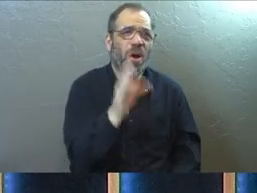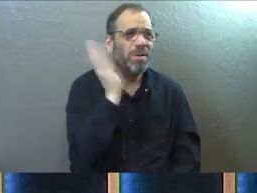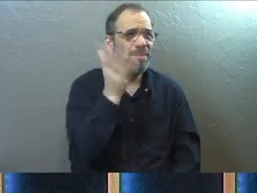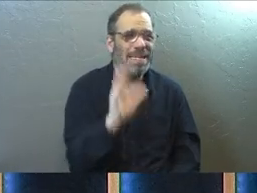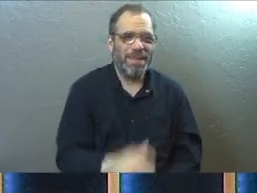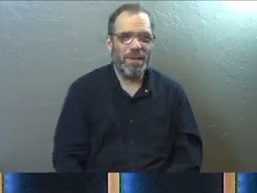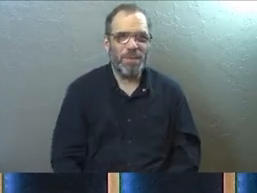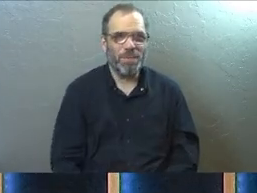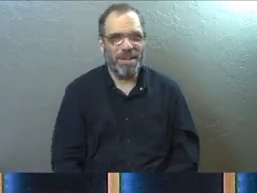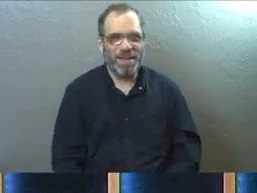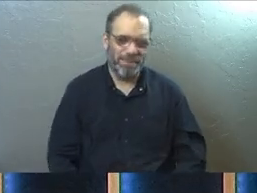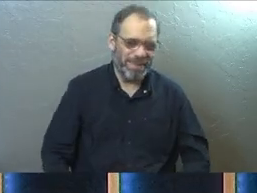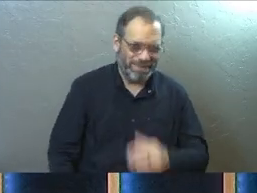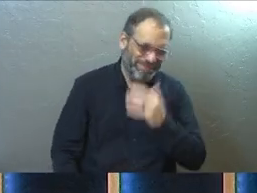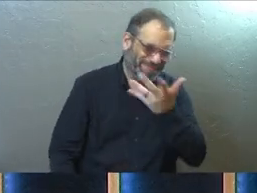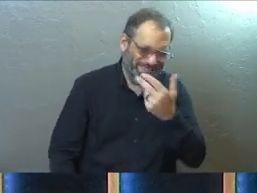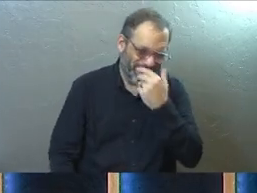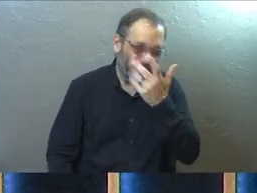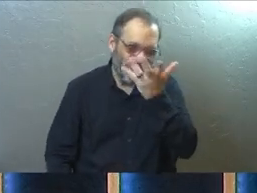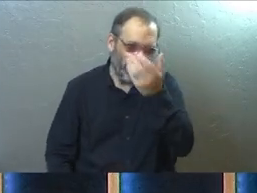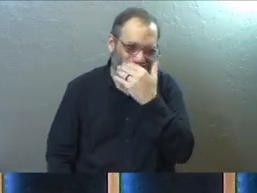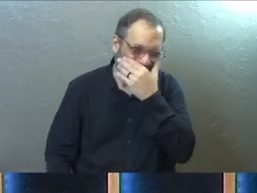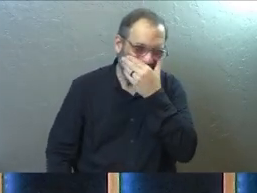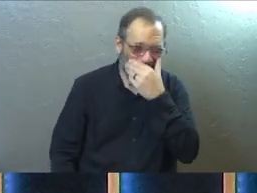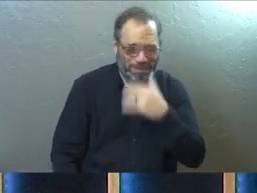And you get kind of mopey when people don't.